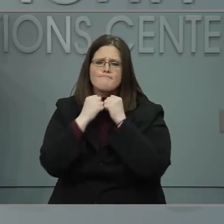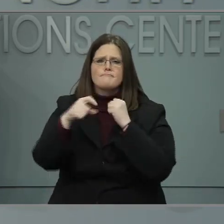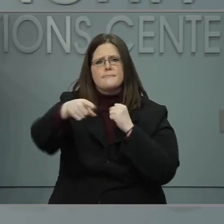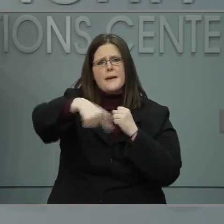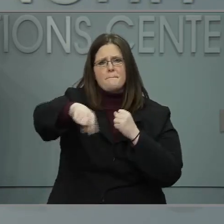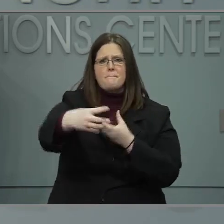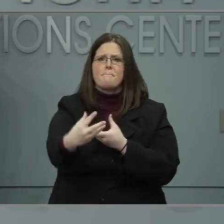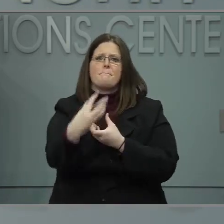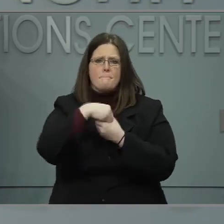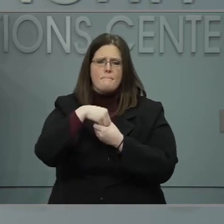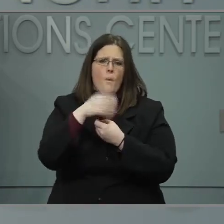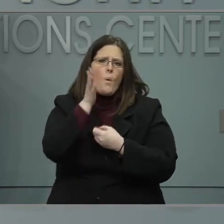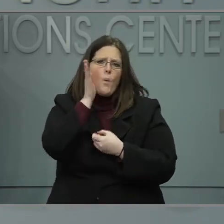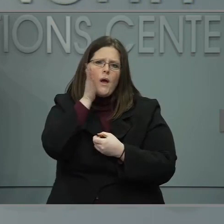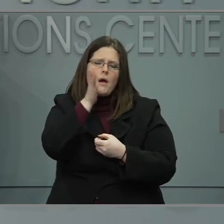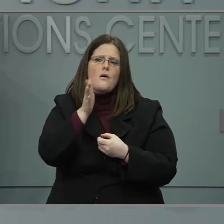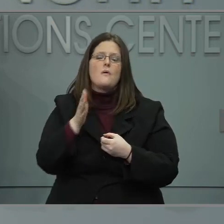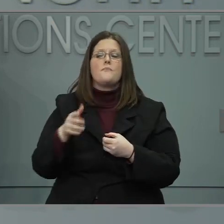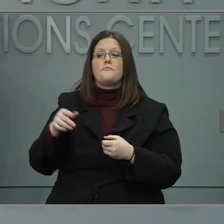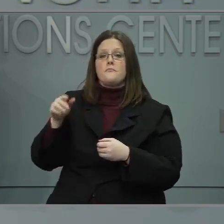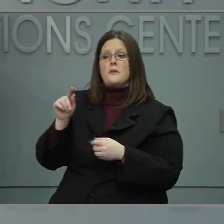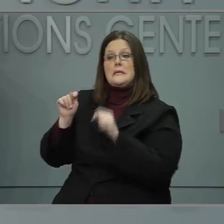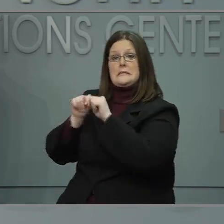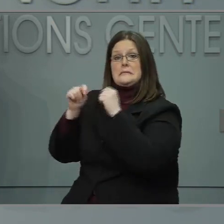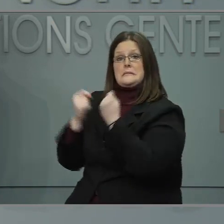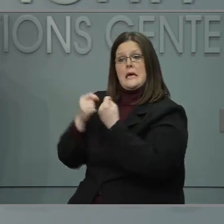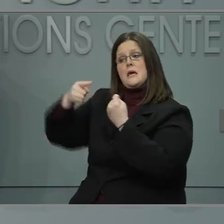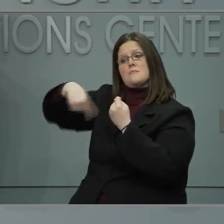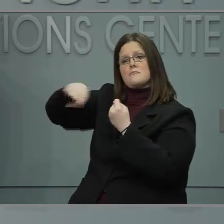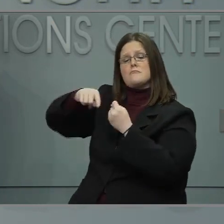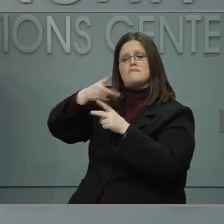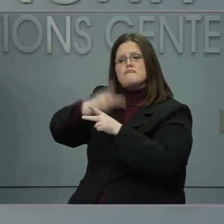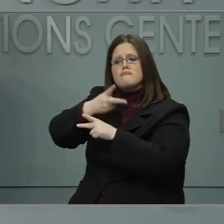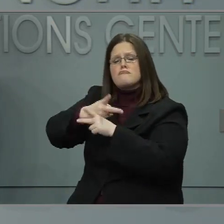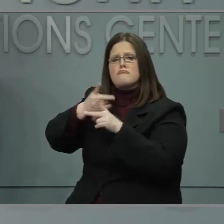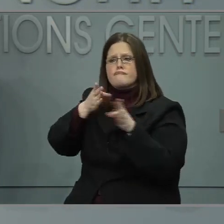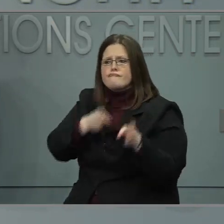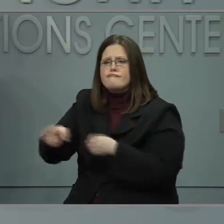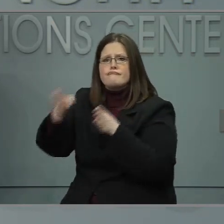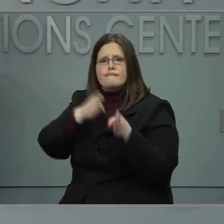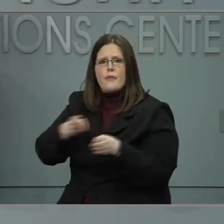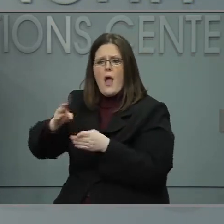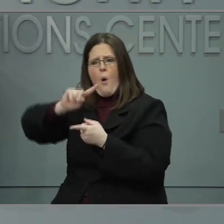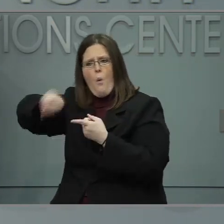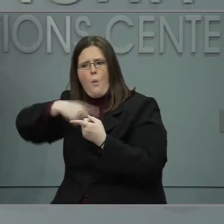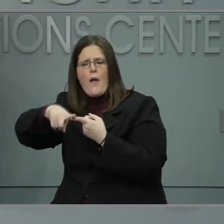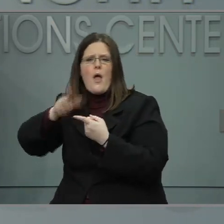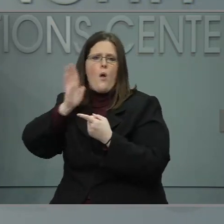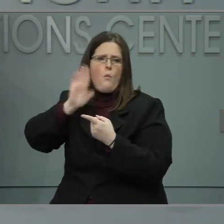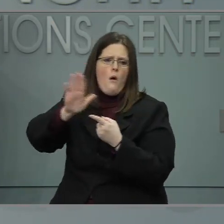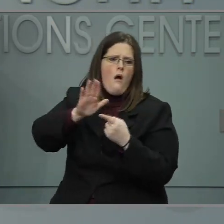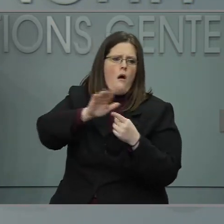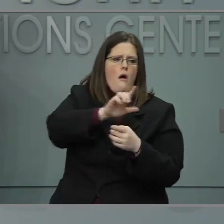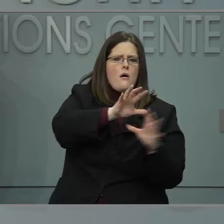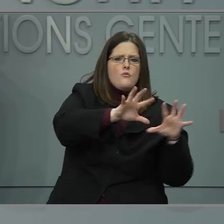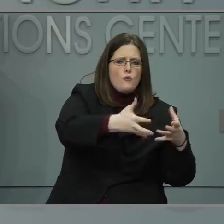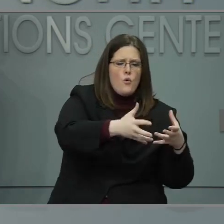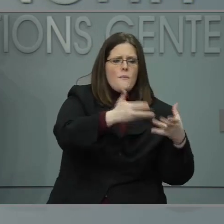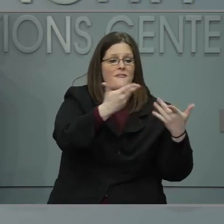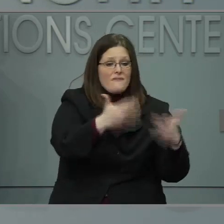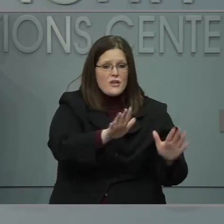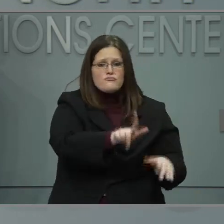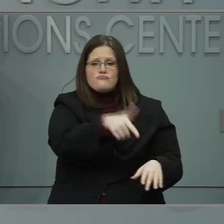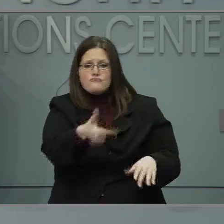some precise dates that we will be able to give the providers as to when we can move to